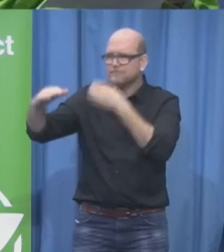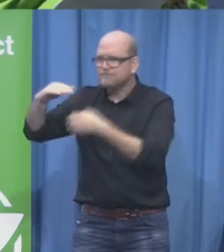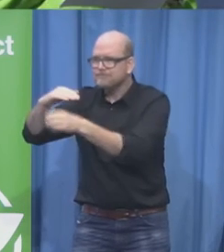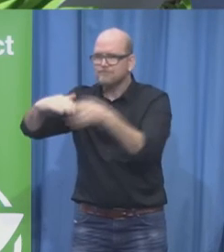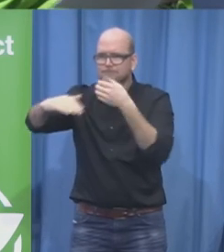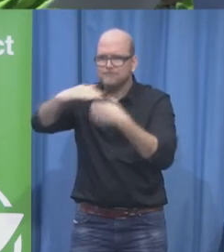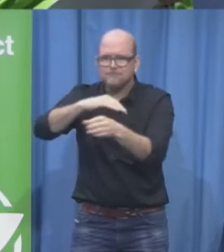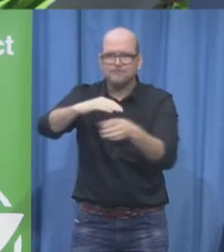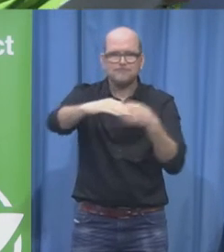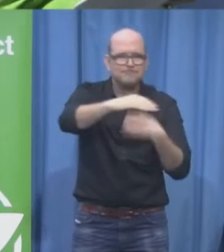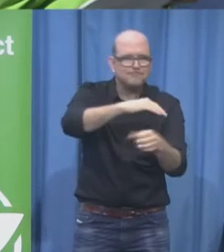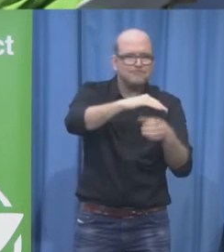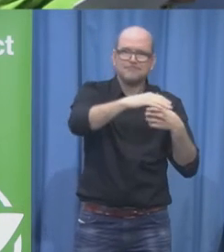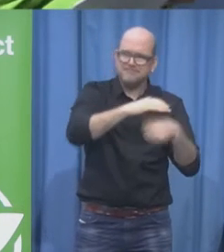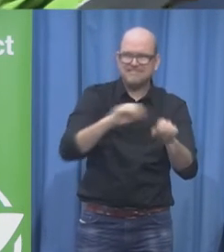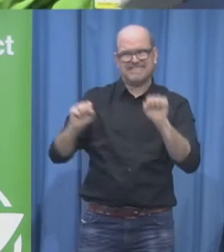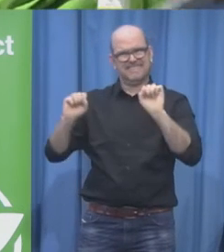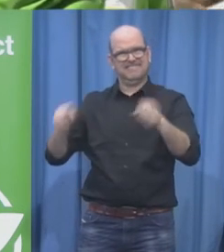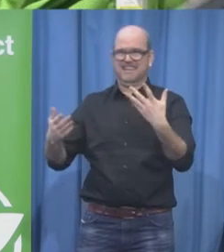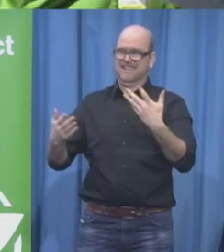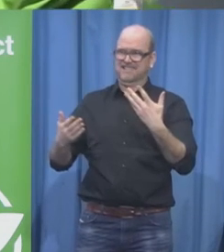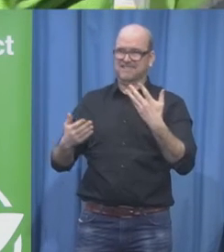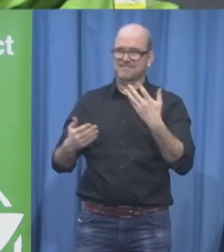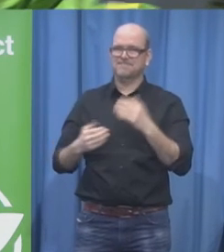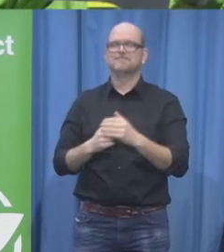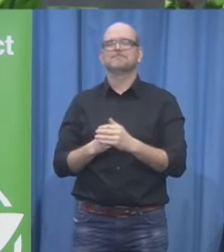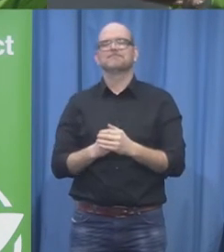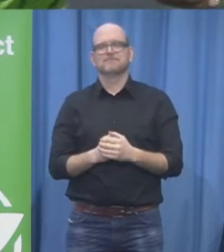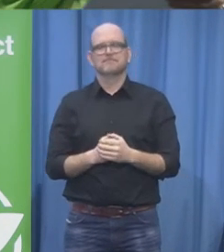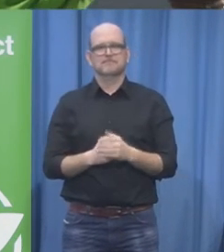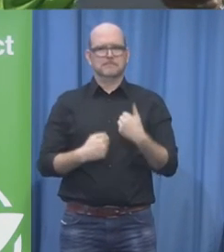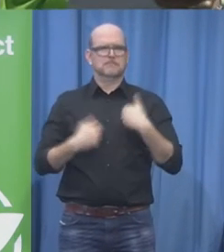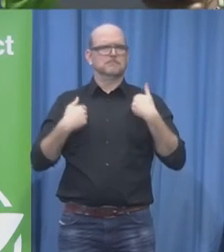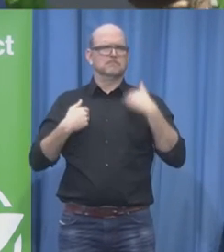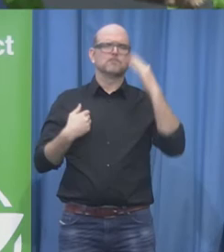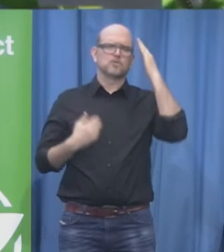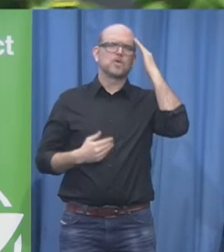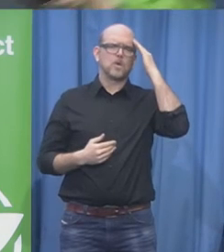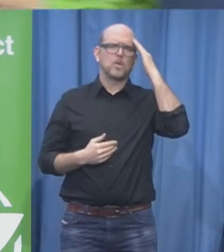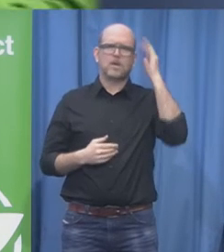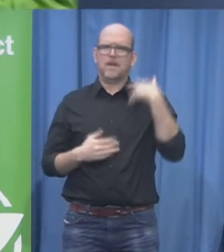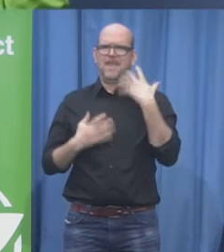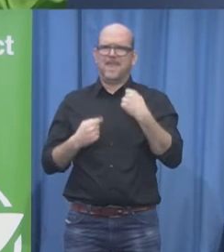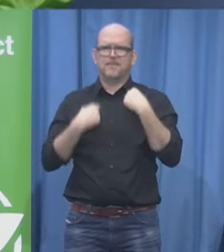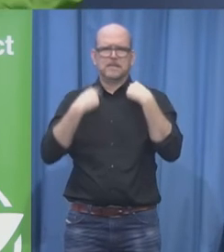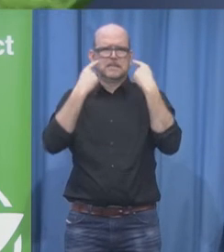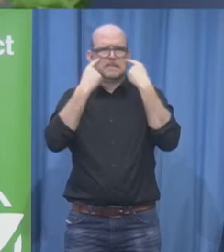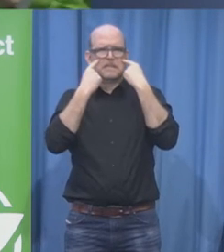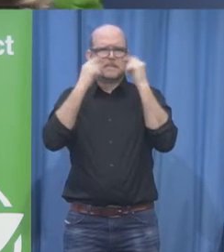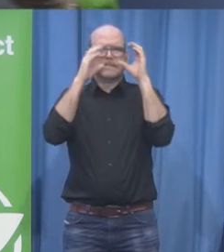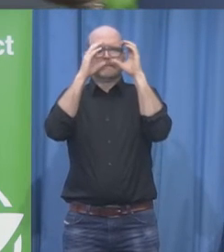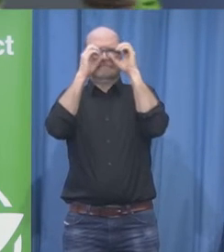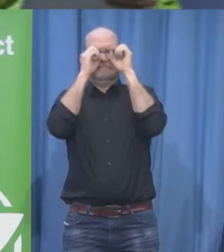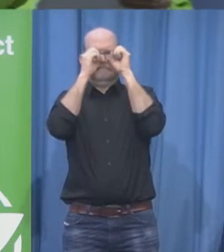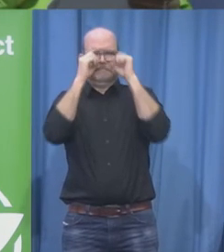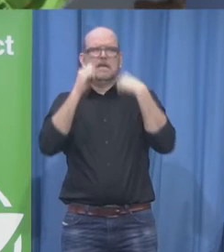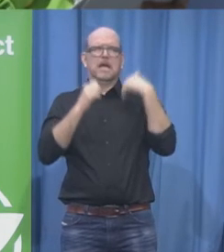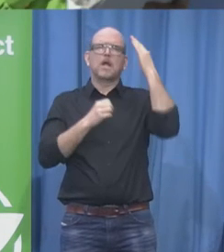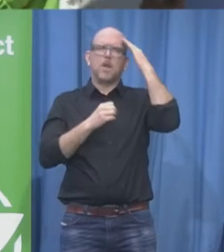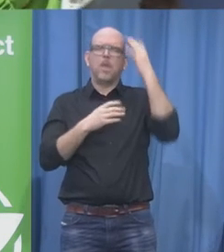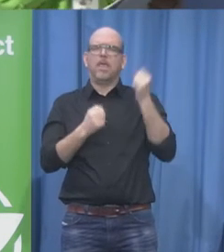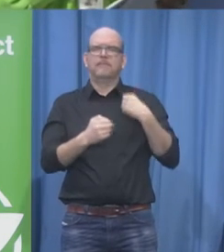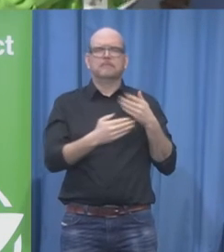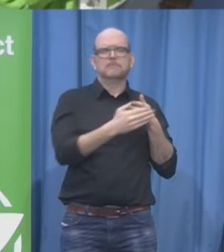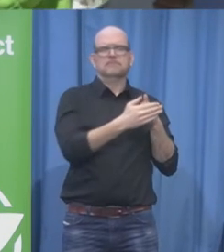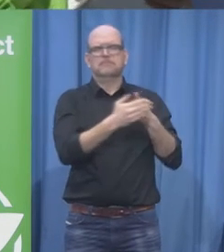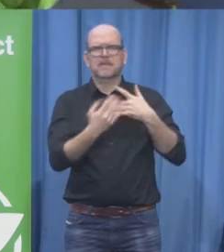fundamentally believe that no society will ever or can become inclusive if business is not inclusive of the